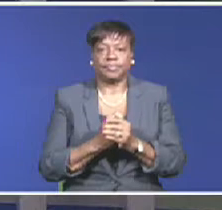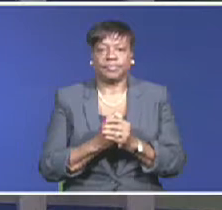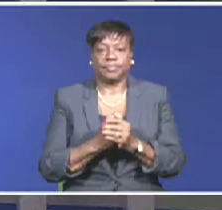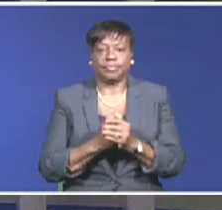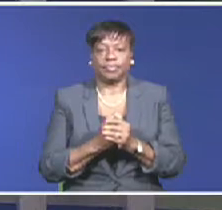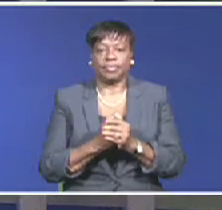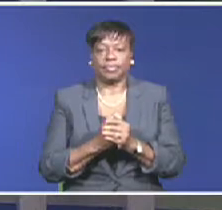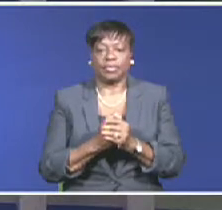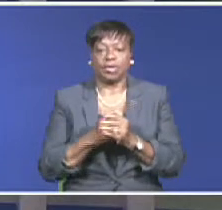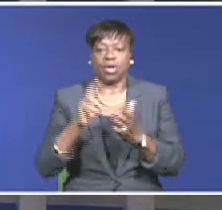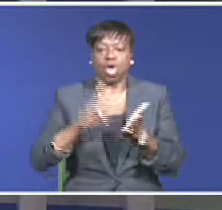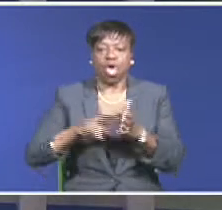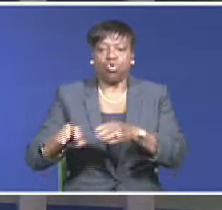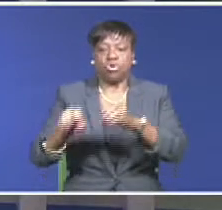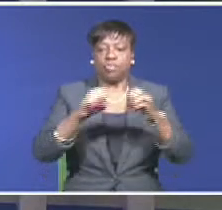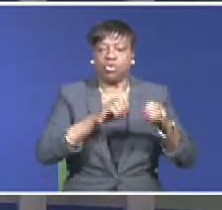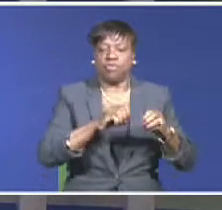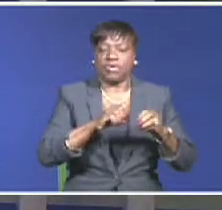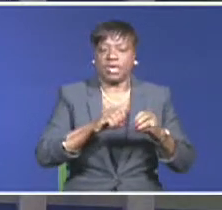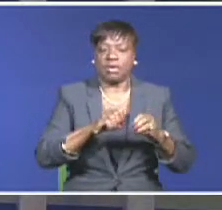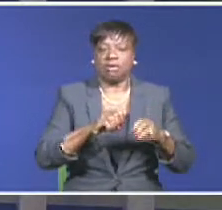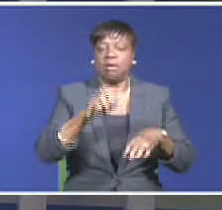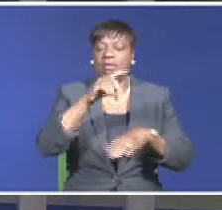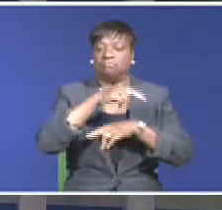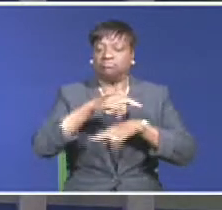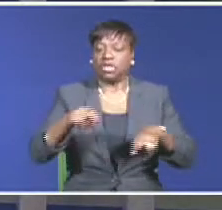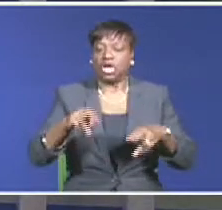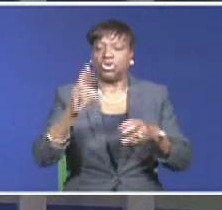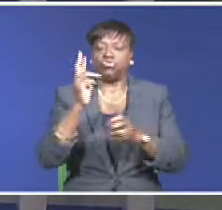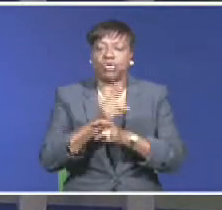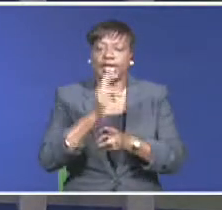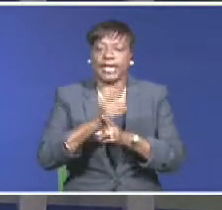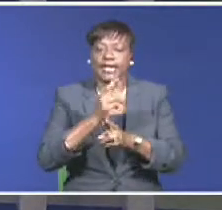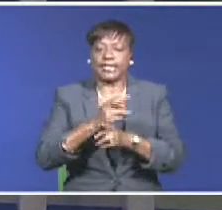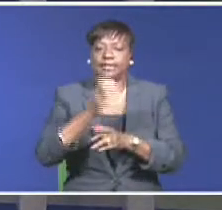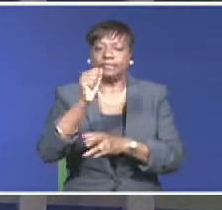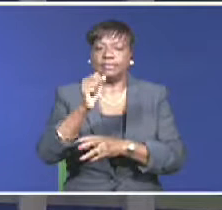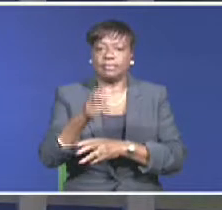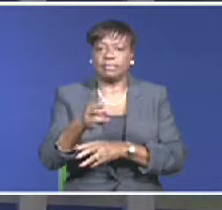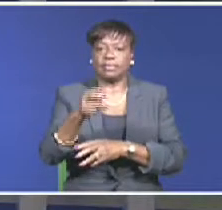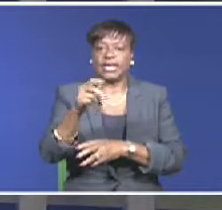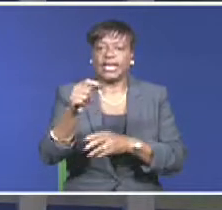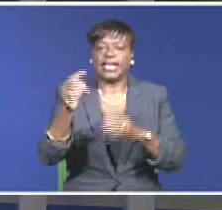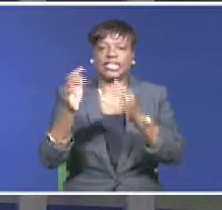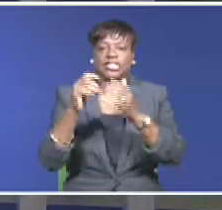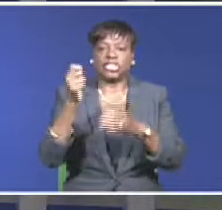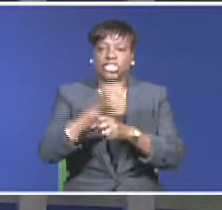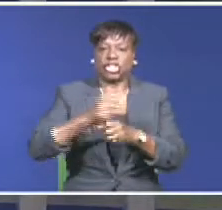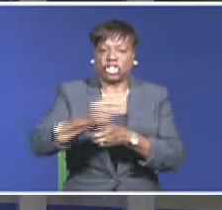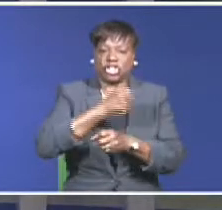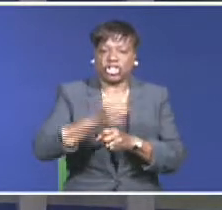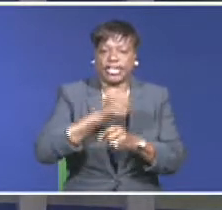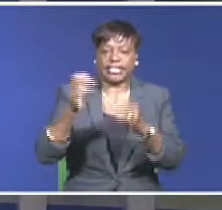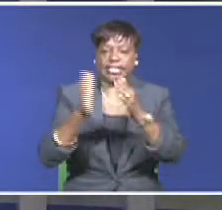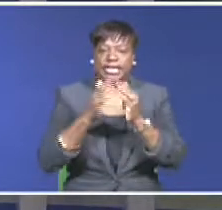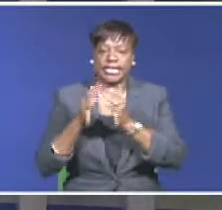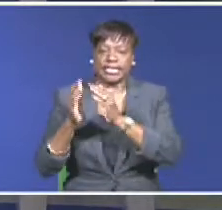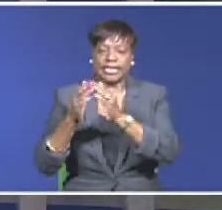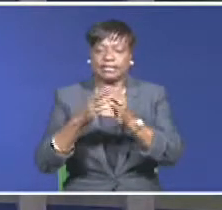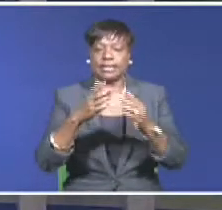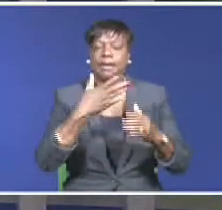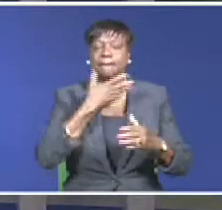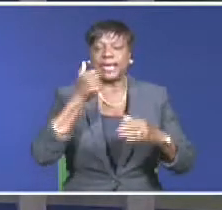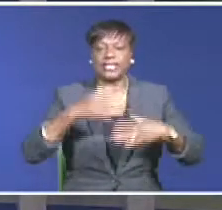Removing unregulated shantytown communities from around the nation is in the best interest of the Bahamas. The foreign affairs